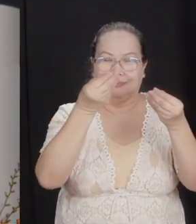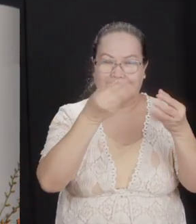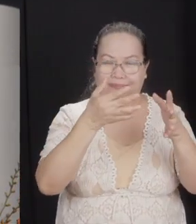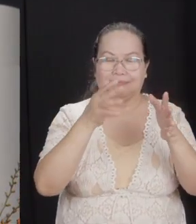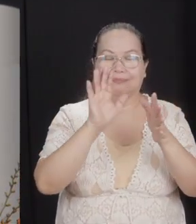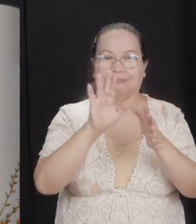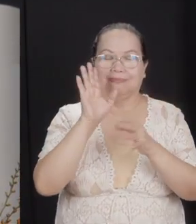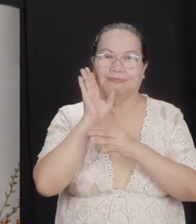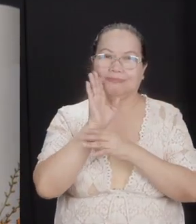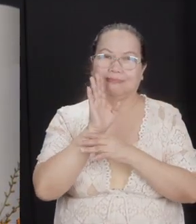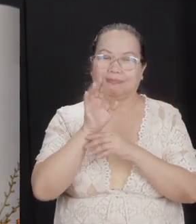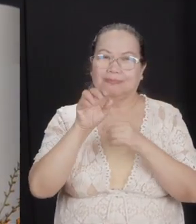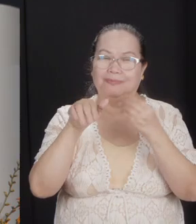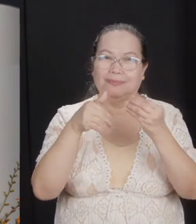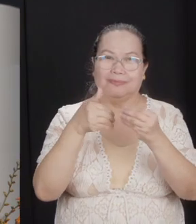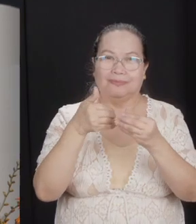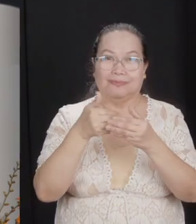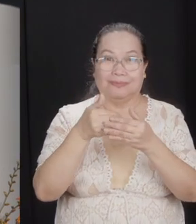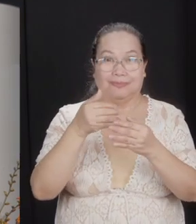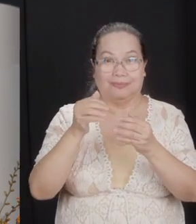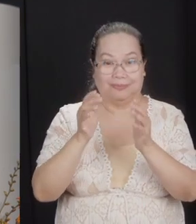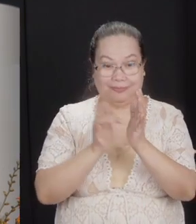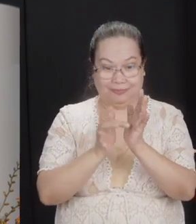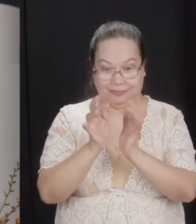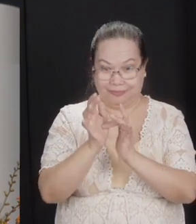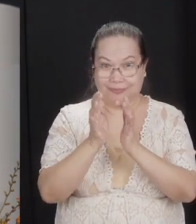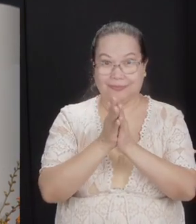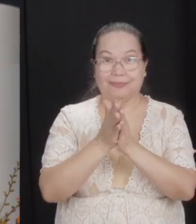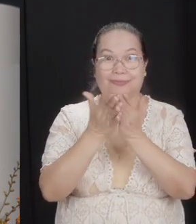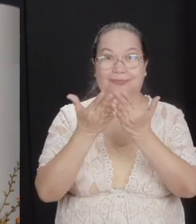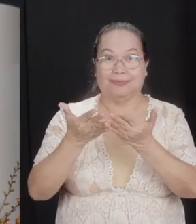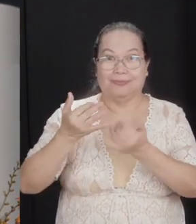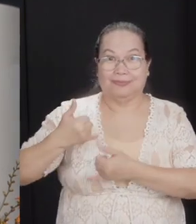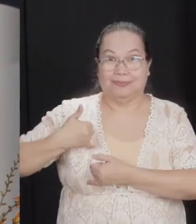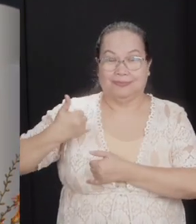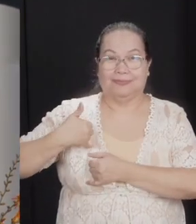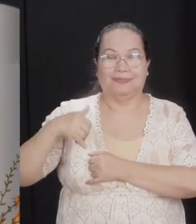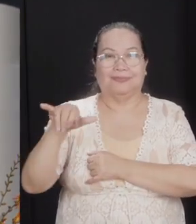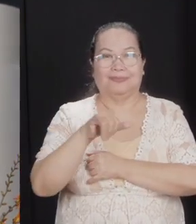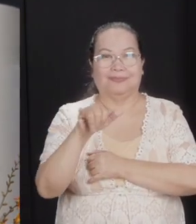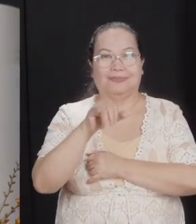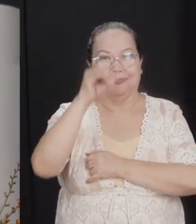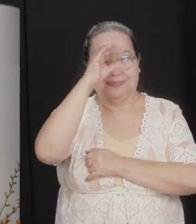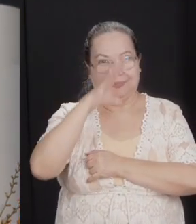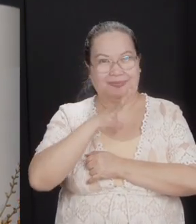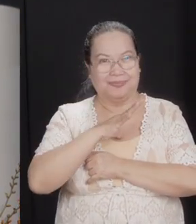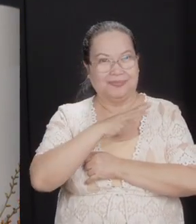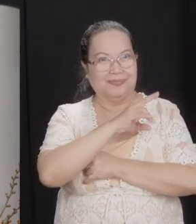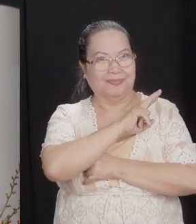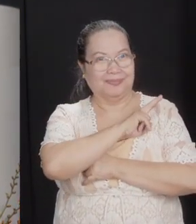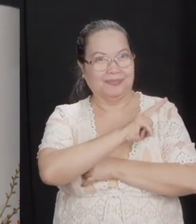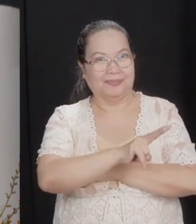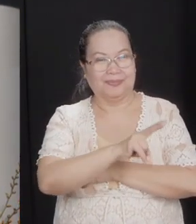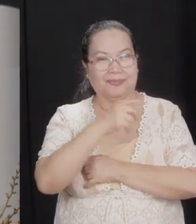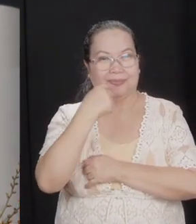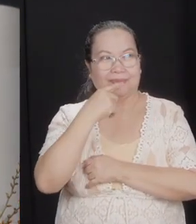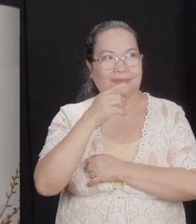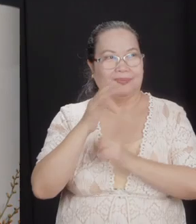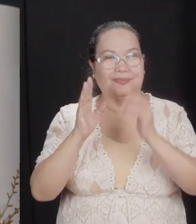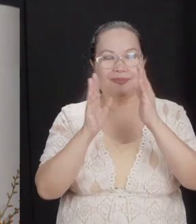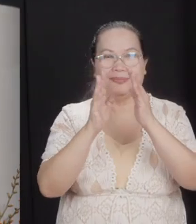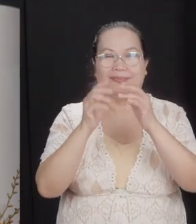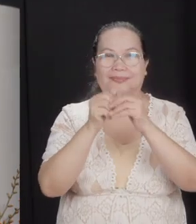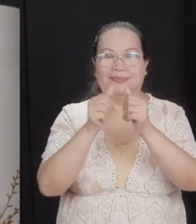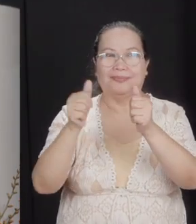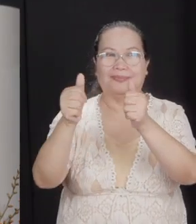And you will find out in the book of Joshua, they're always being referred to the same way. Men of valor who come ahead.